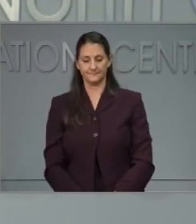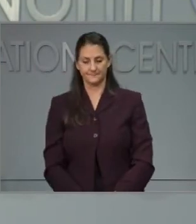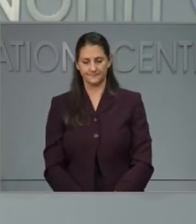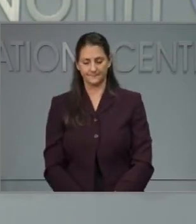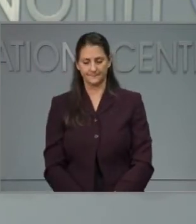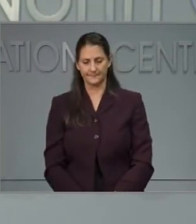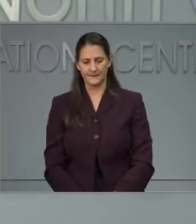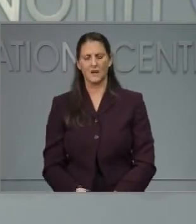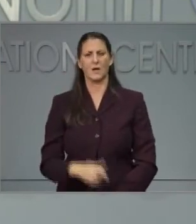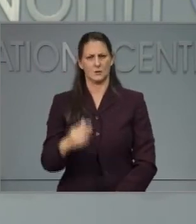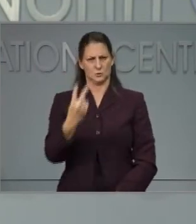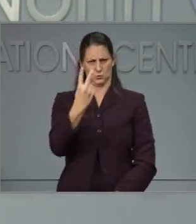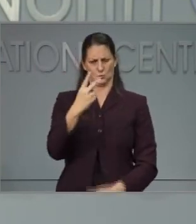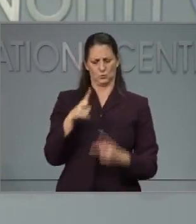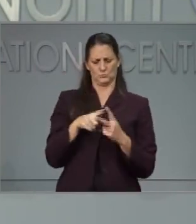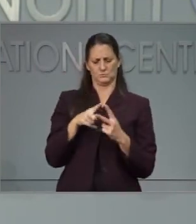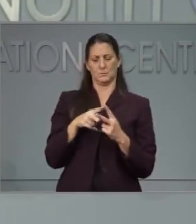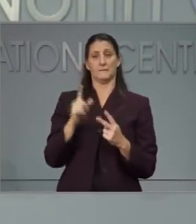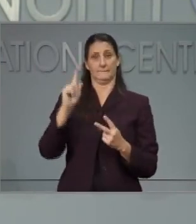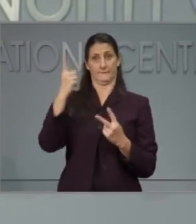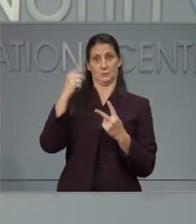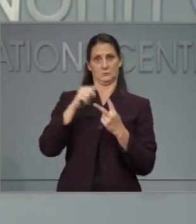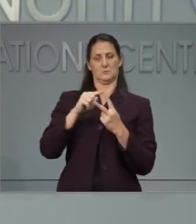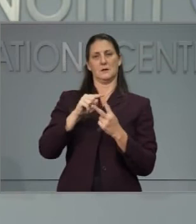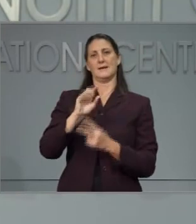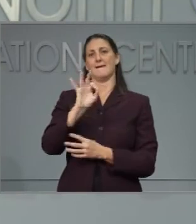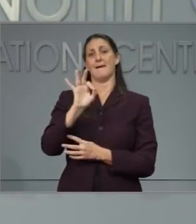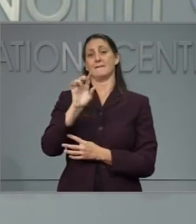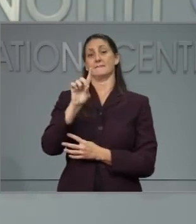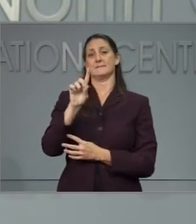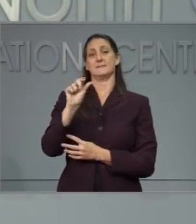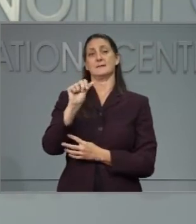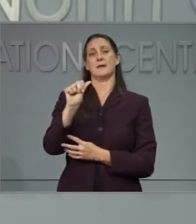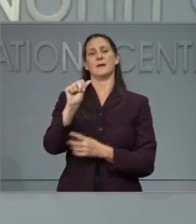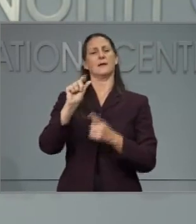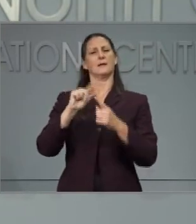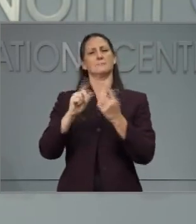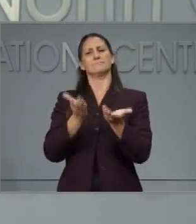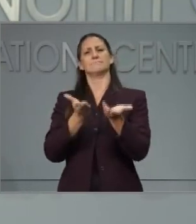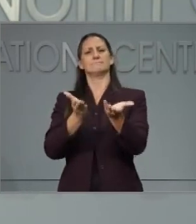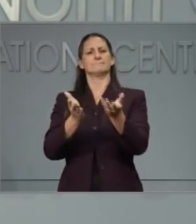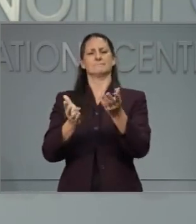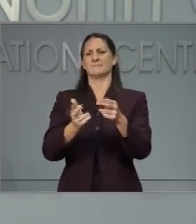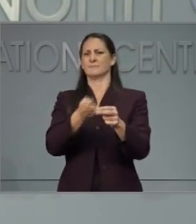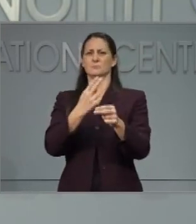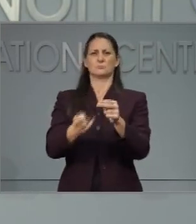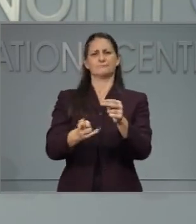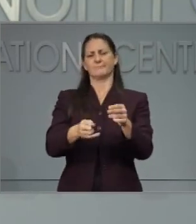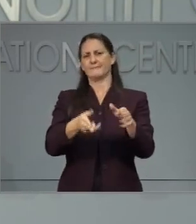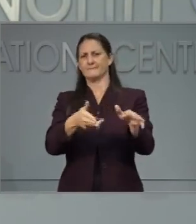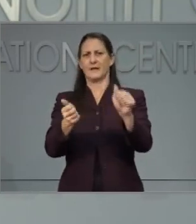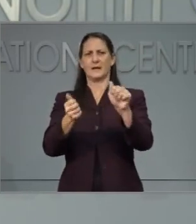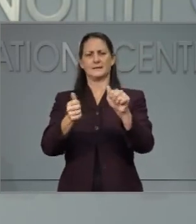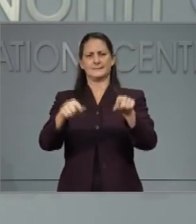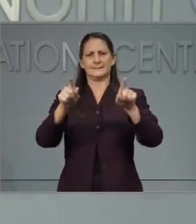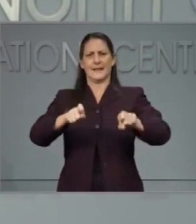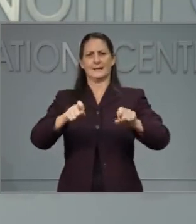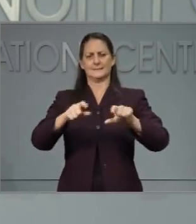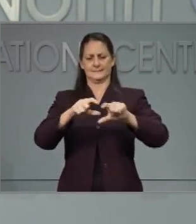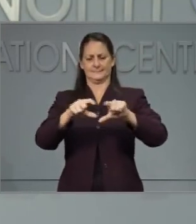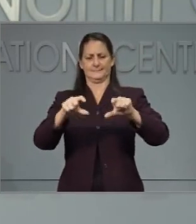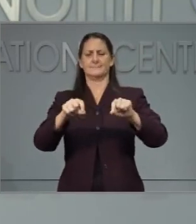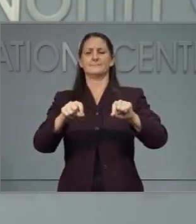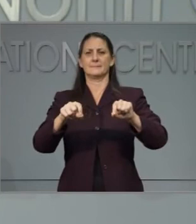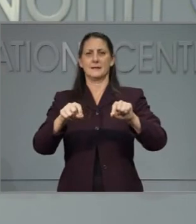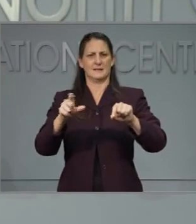I could. First, the FDA has approved some quick testing strips that look like they're going to be cheap and look like they're going to